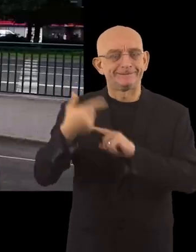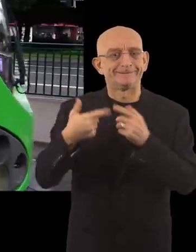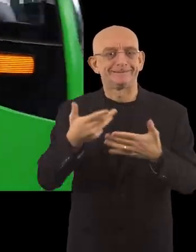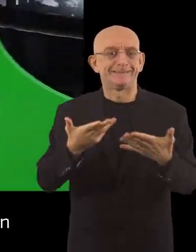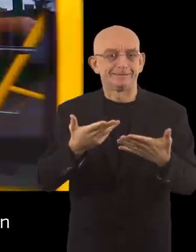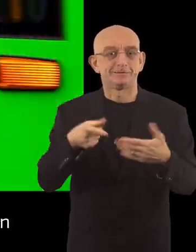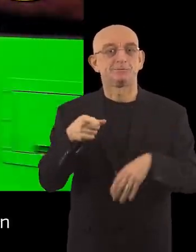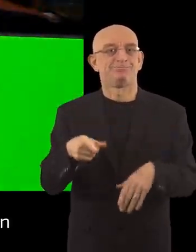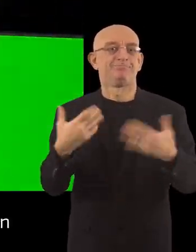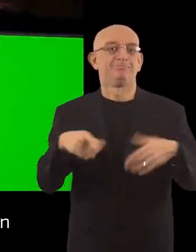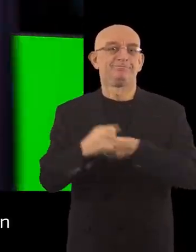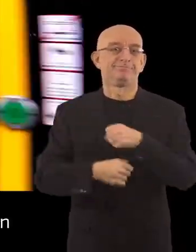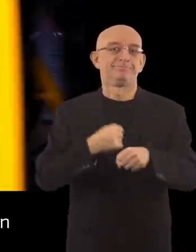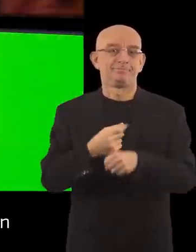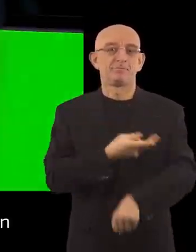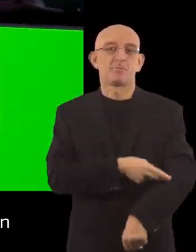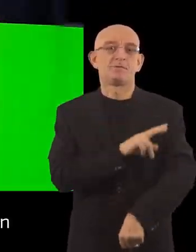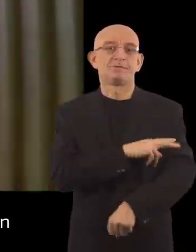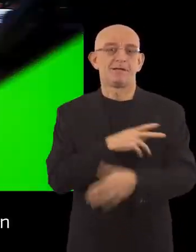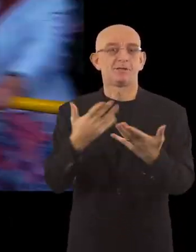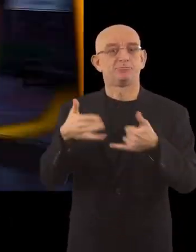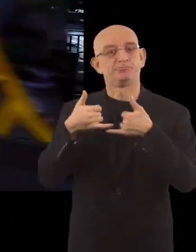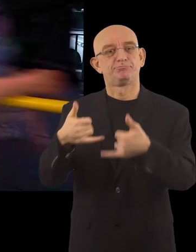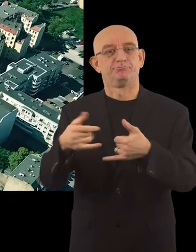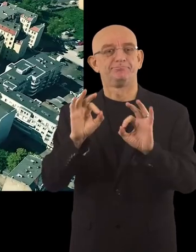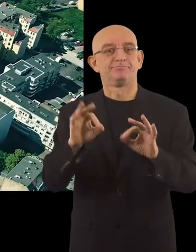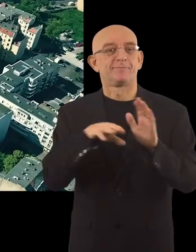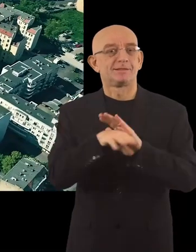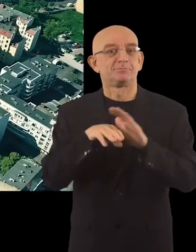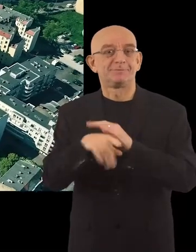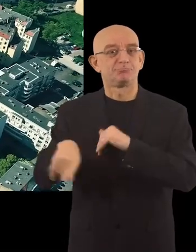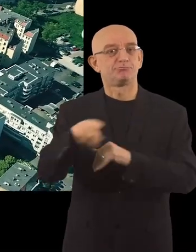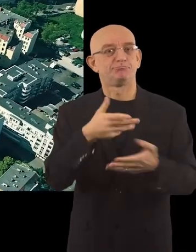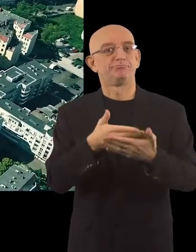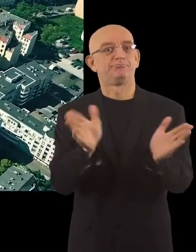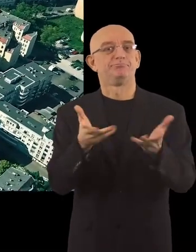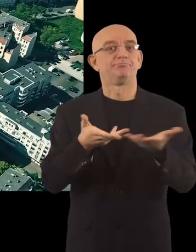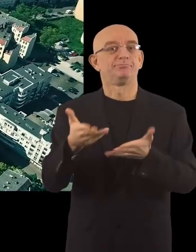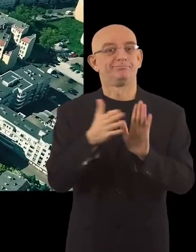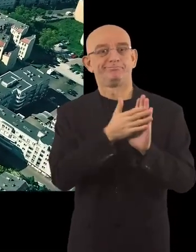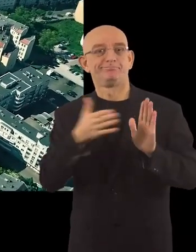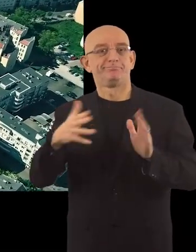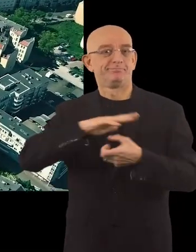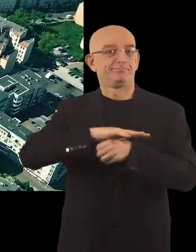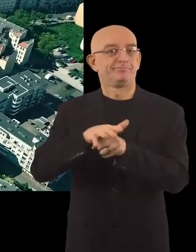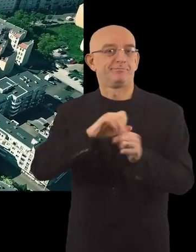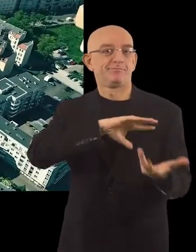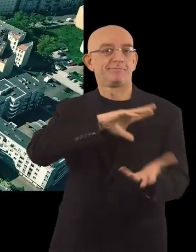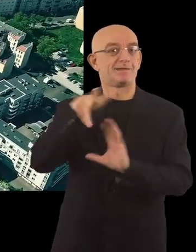difficult time, this year Poznań wins a special mention for accessibility of its public services in times of pandemic.